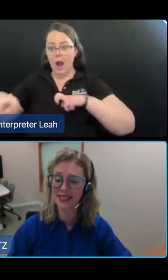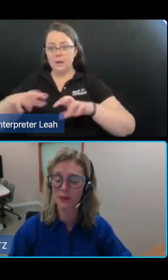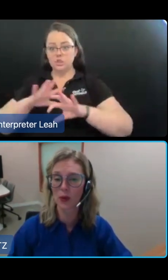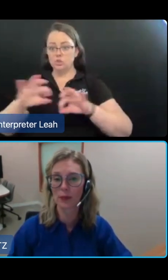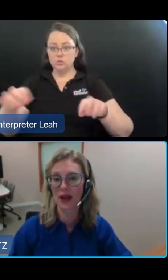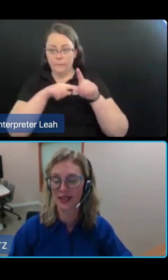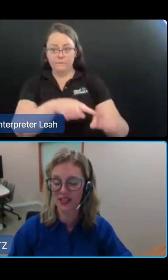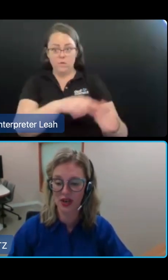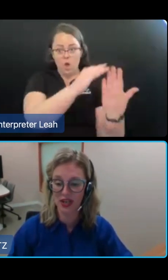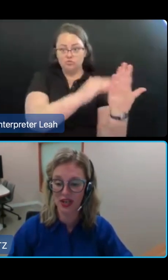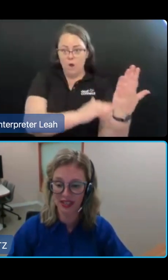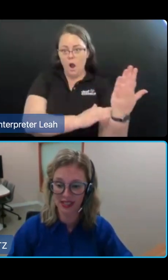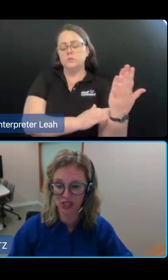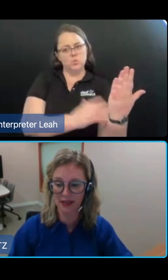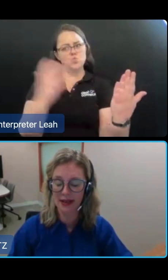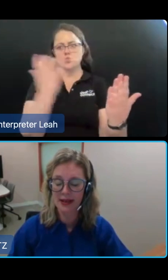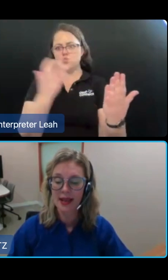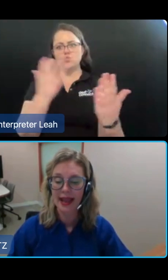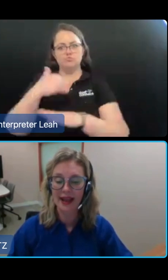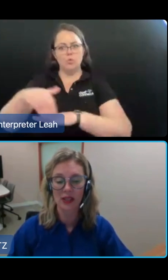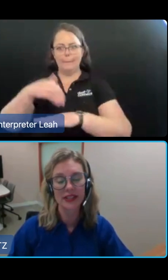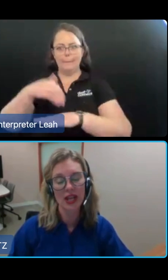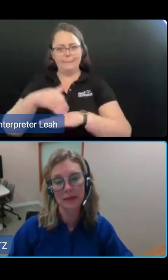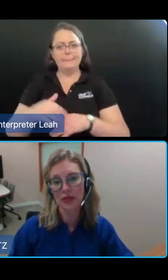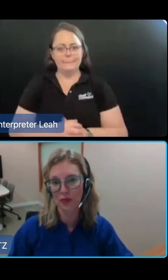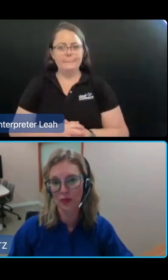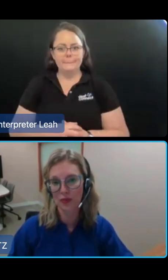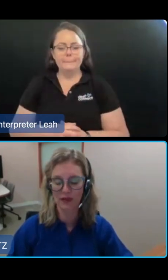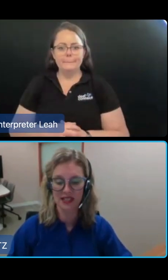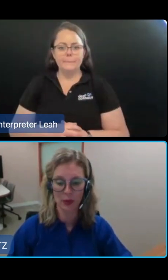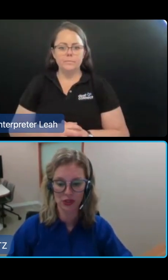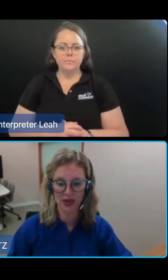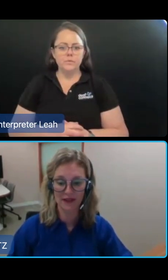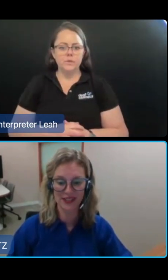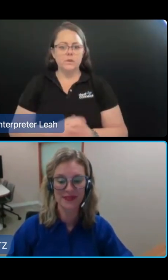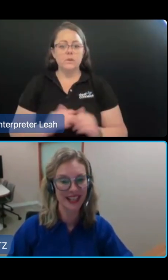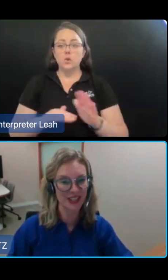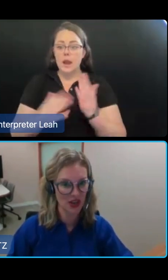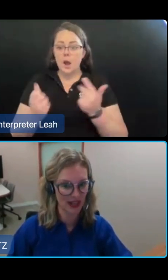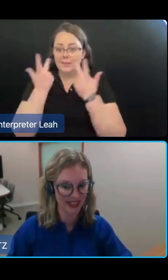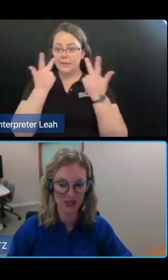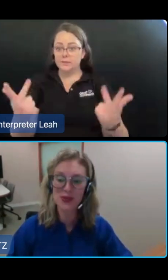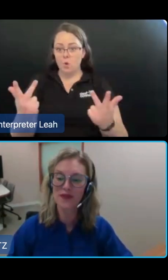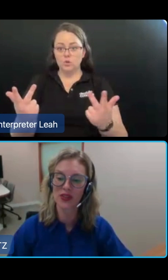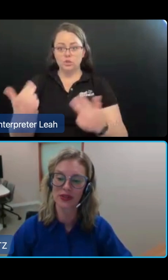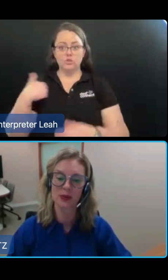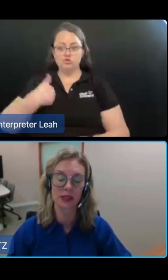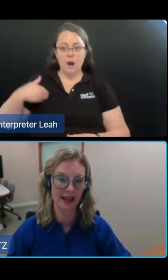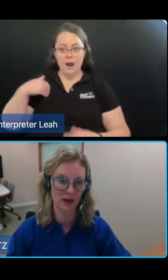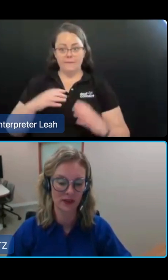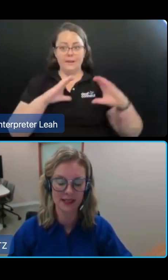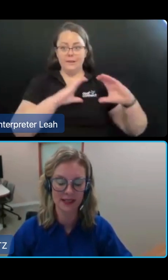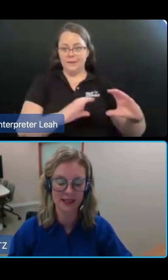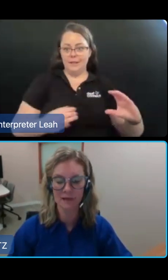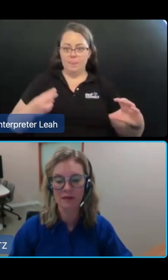This is supported by a registration condition outlined in Chapter 3 of the exposure draft, Section 92, for those who would